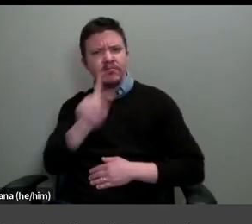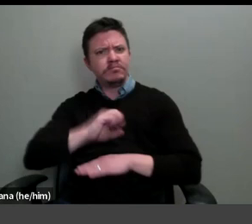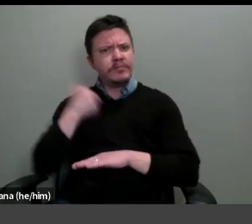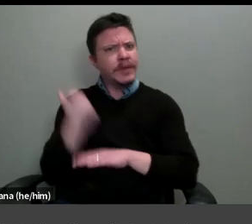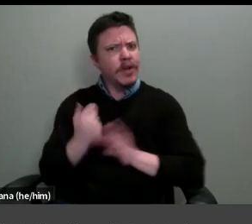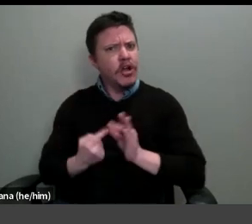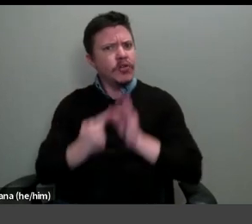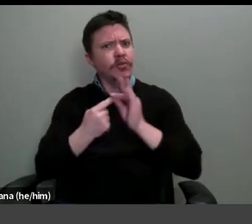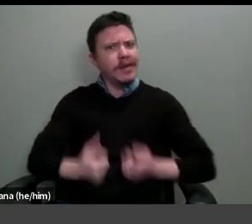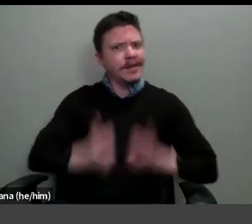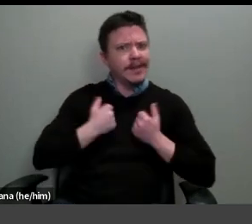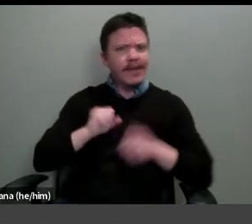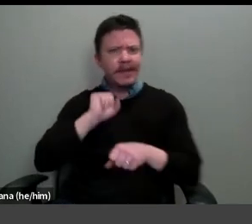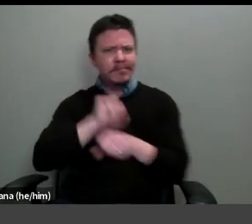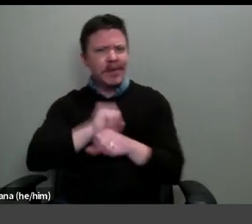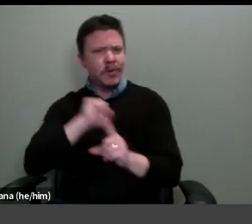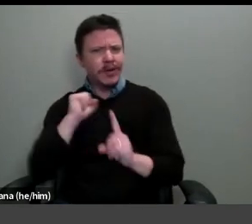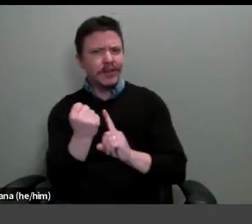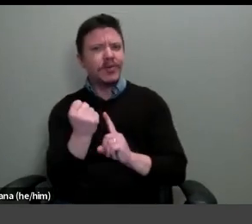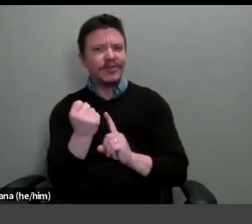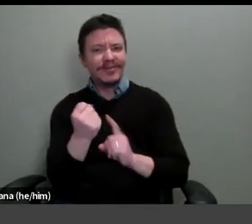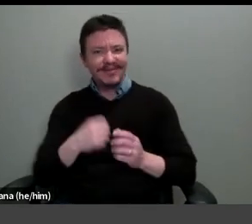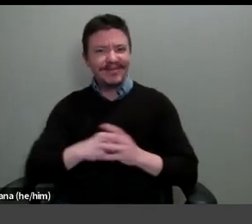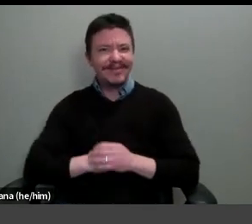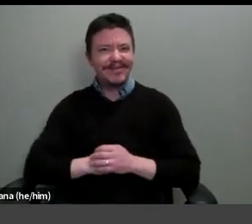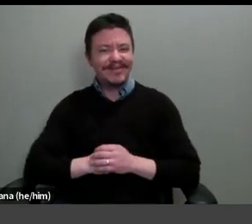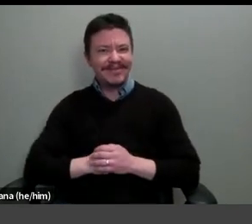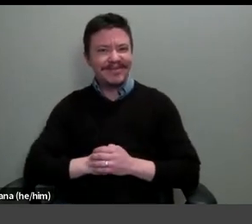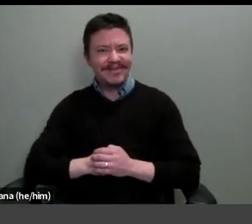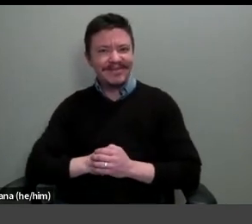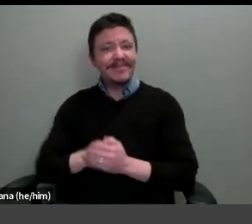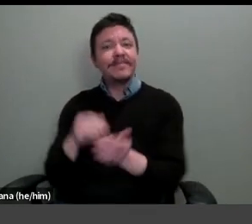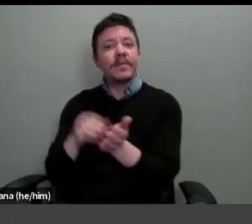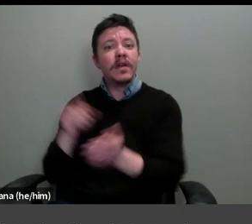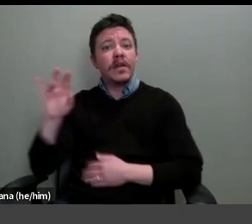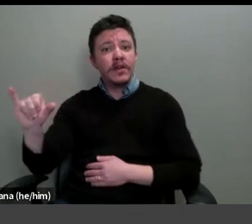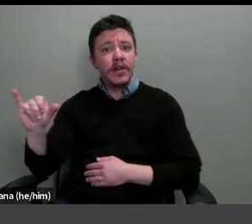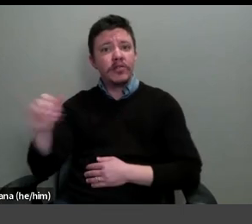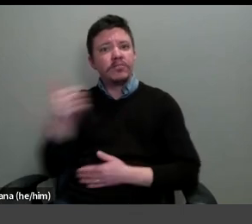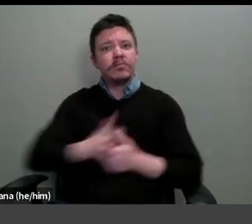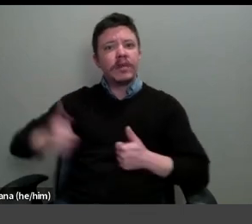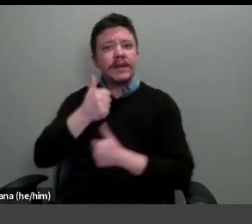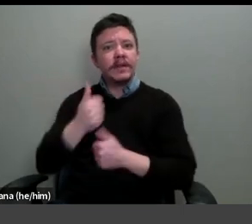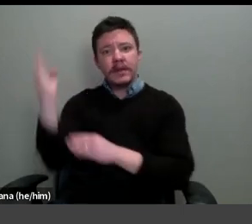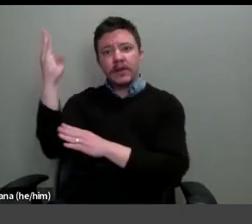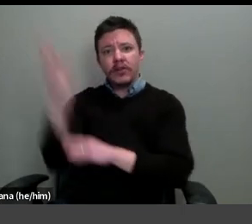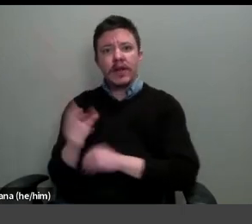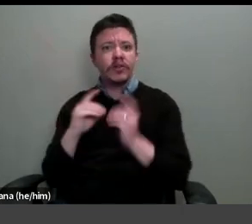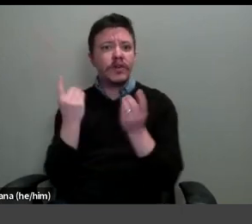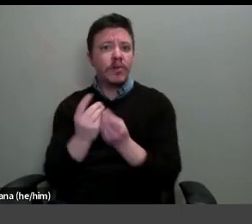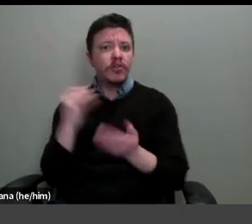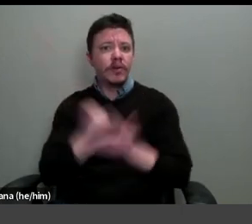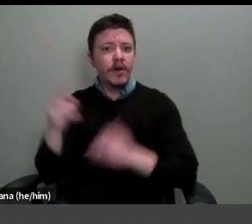and working situation. Dr. Francesca Berry is senior lecturer in the Department of Art